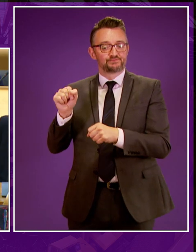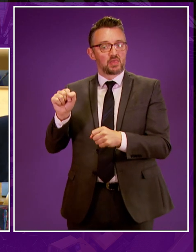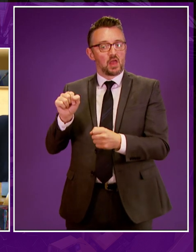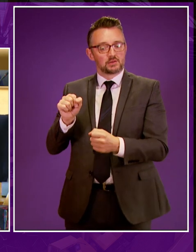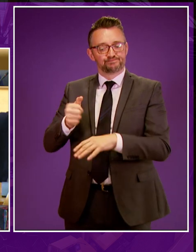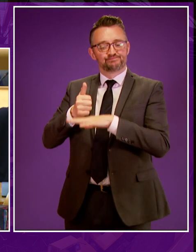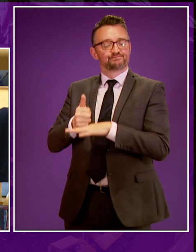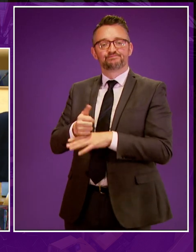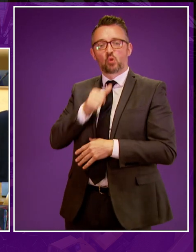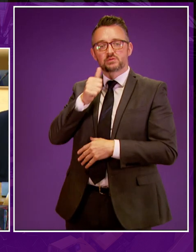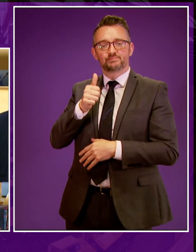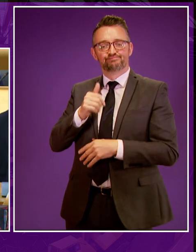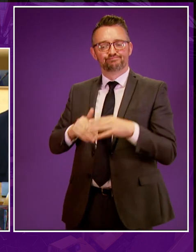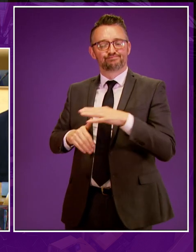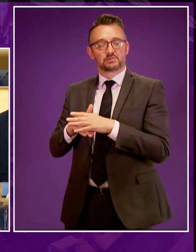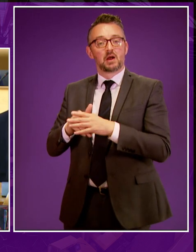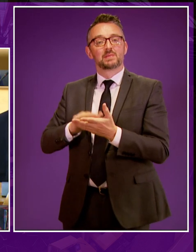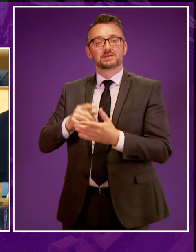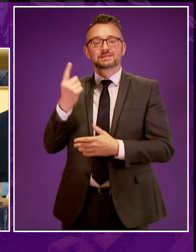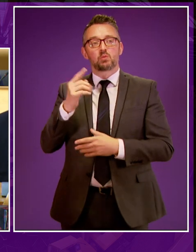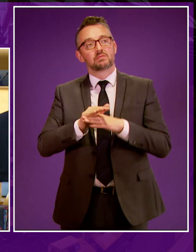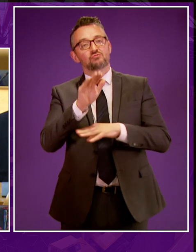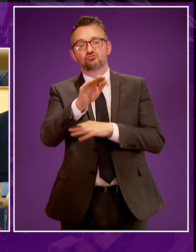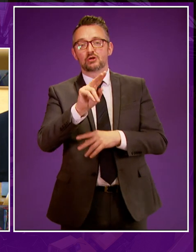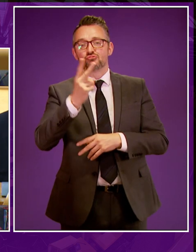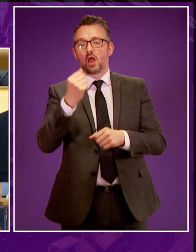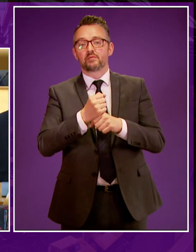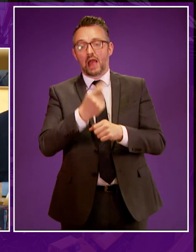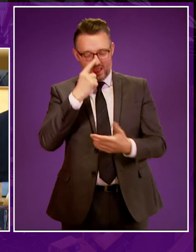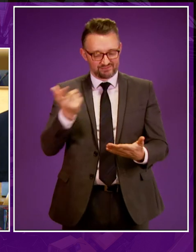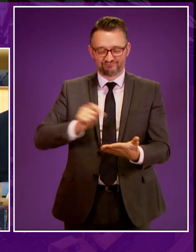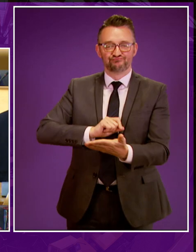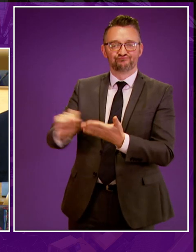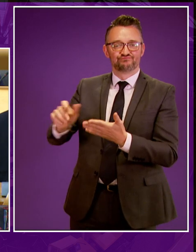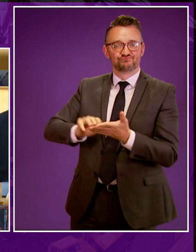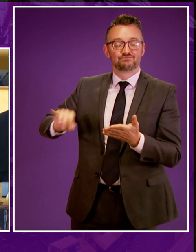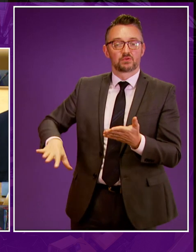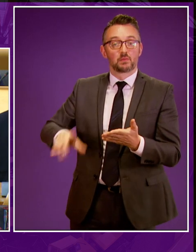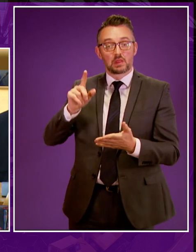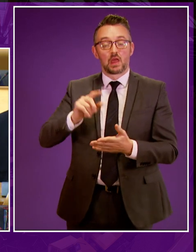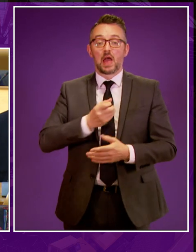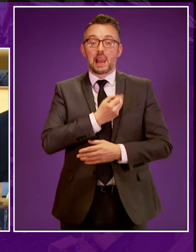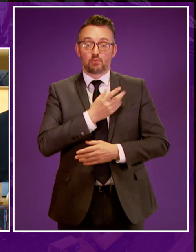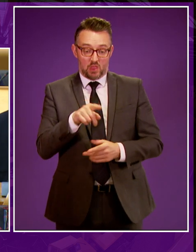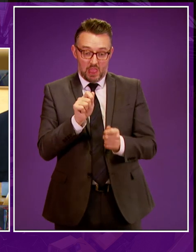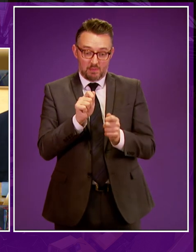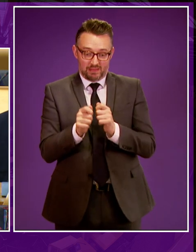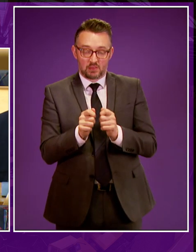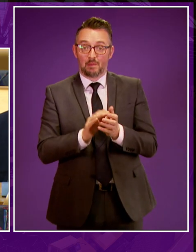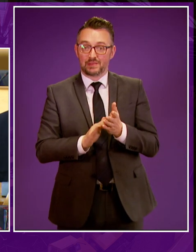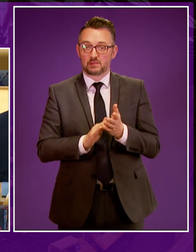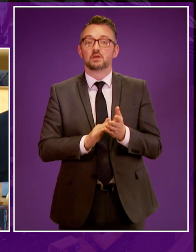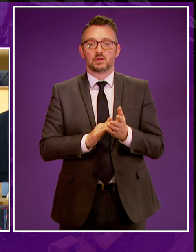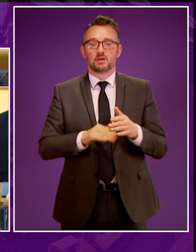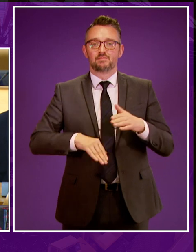robust enough, given it could be reversed by a future minister or government with ease. Labour's amendment today offers a layer of protection